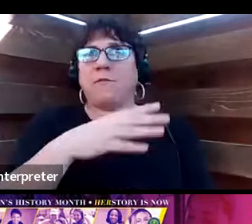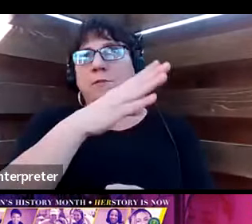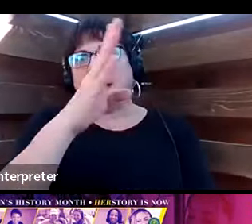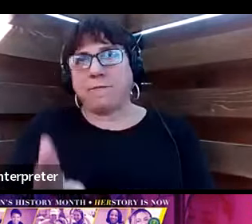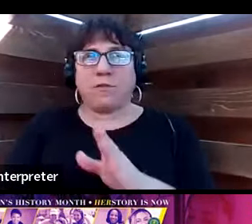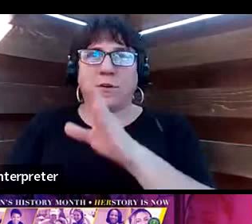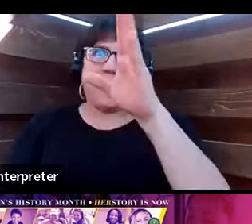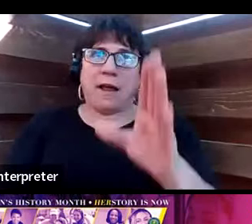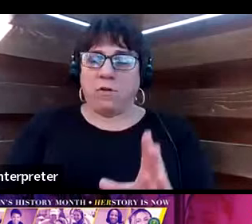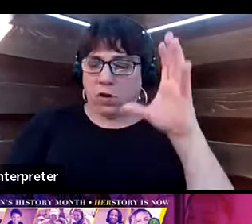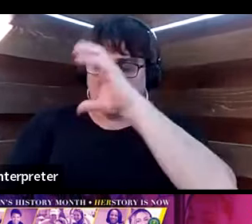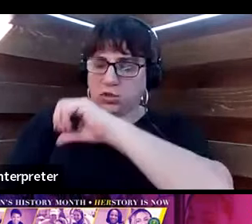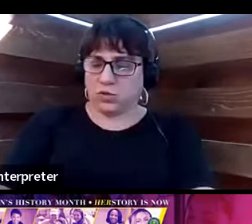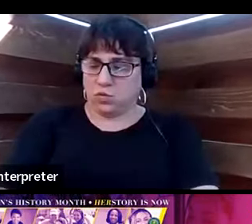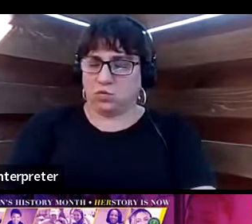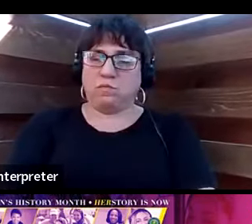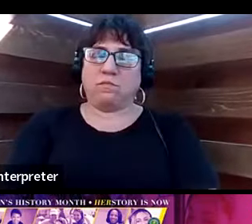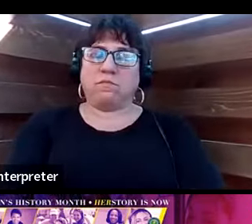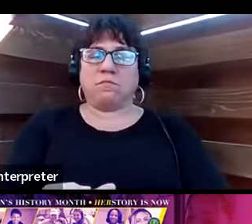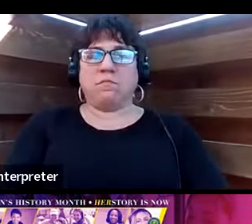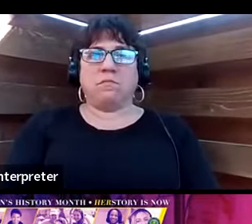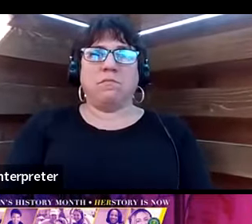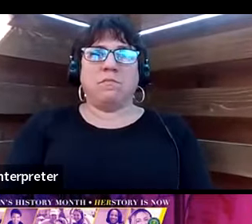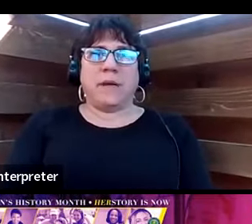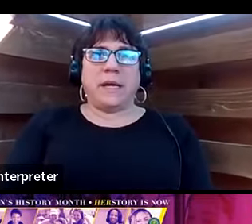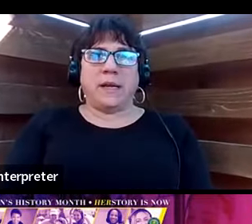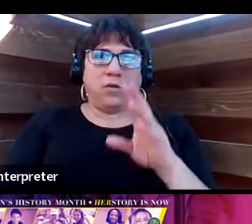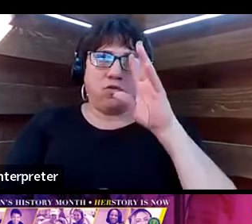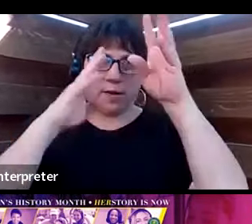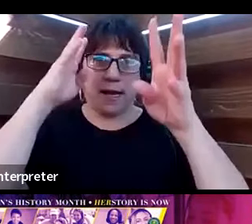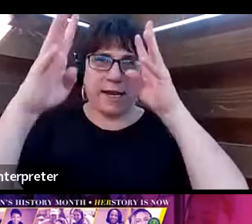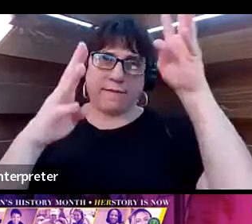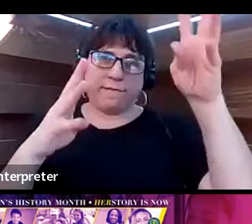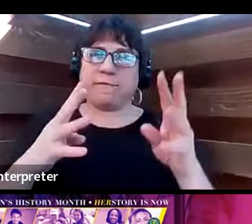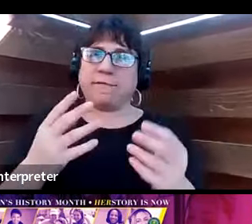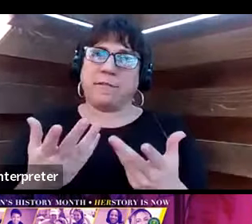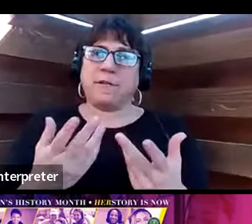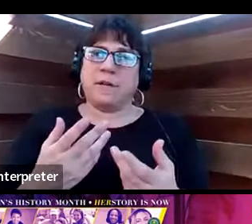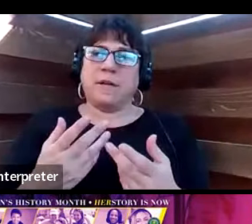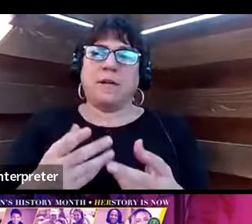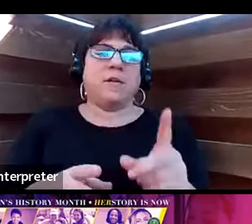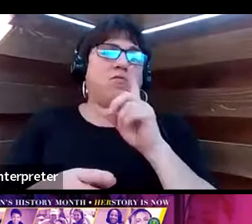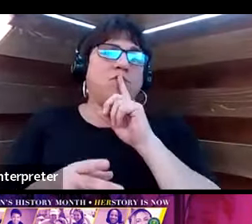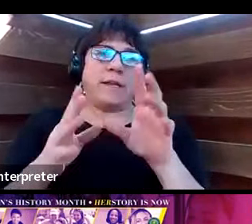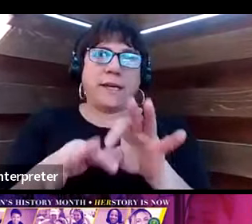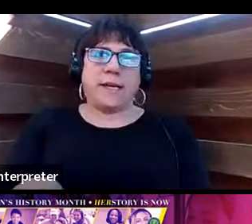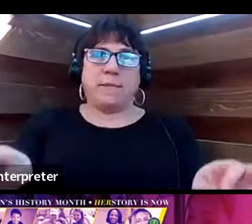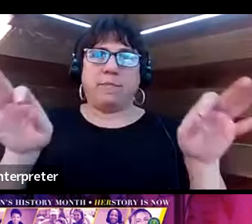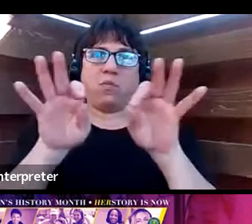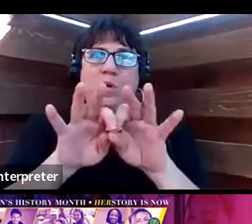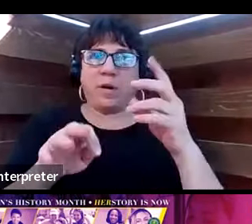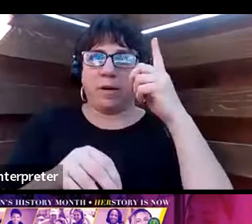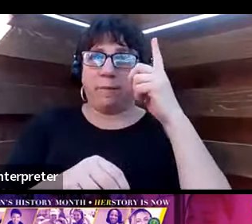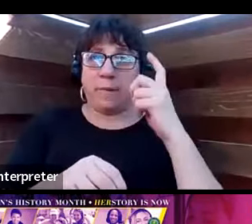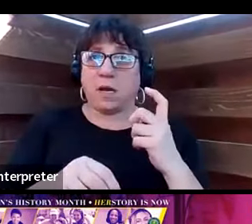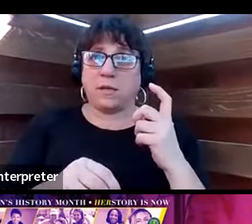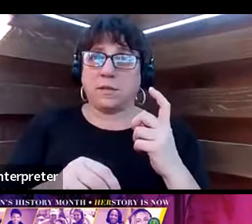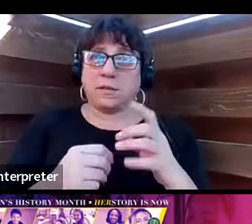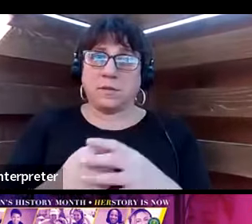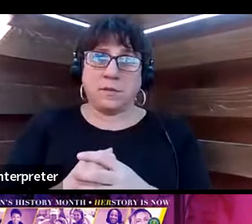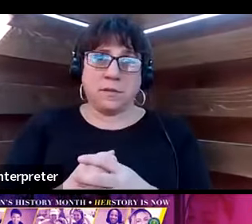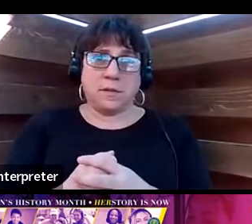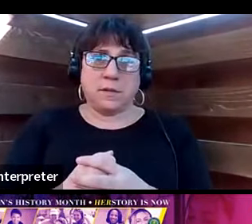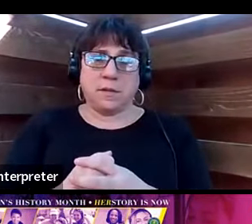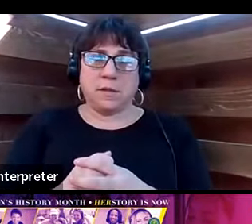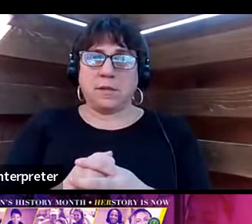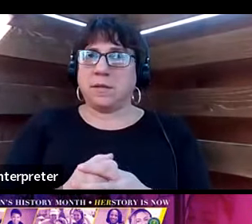assume. And so being creative and innovative is super important because of the